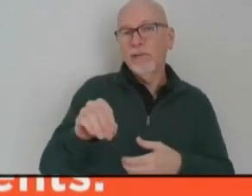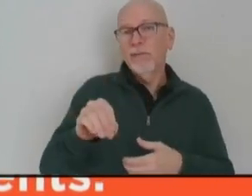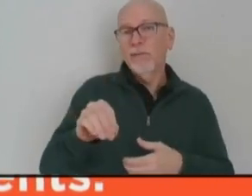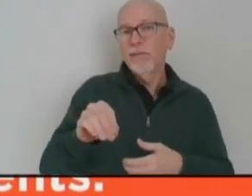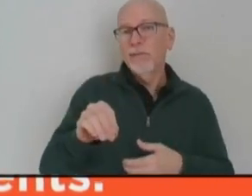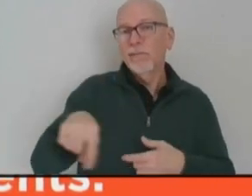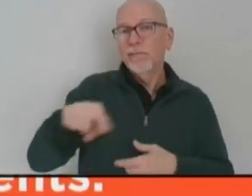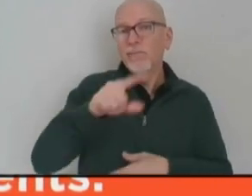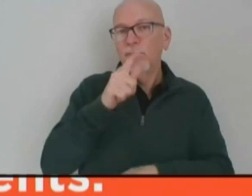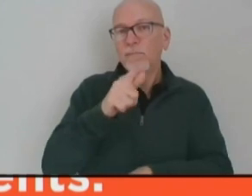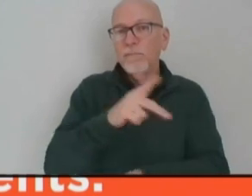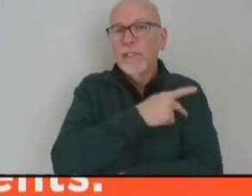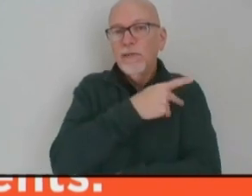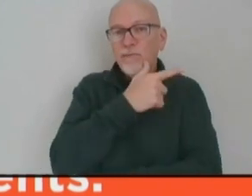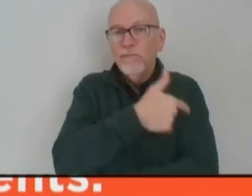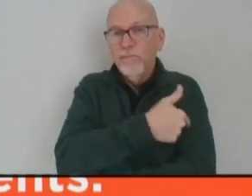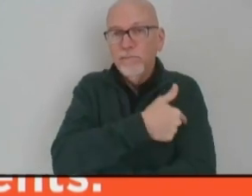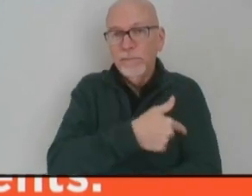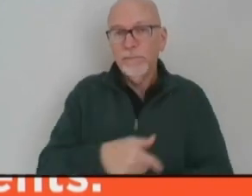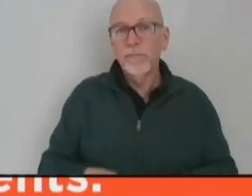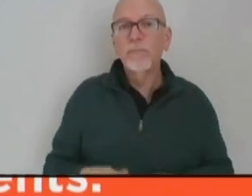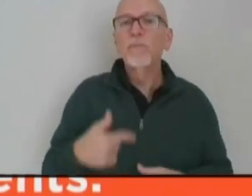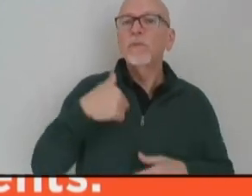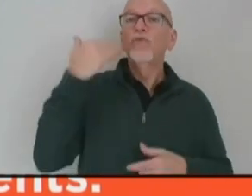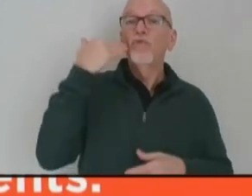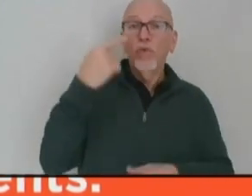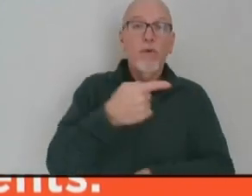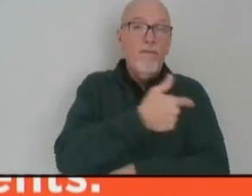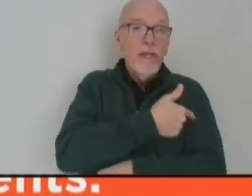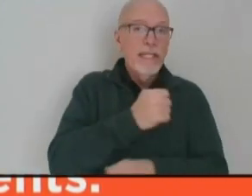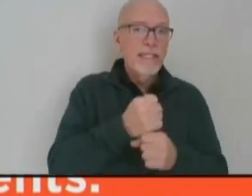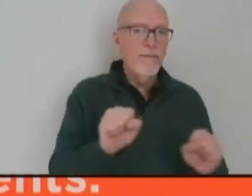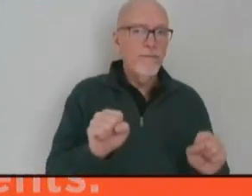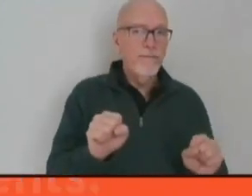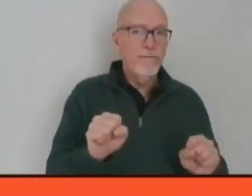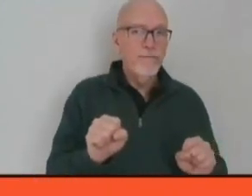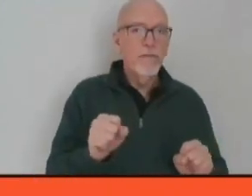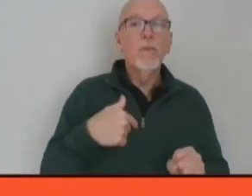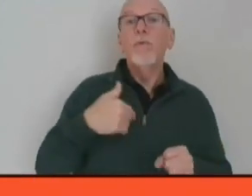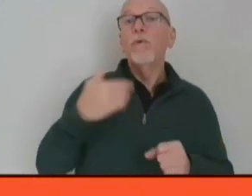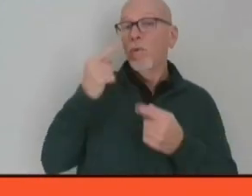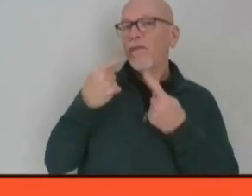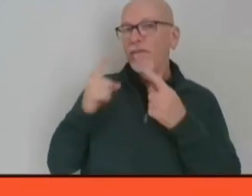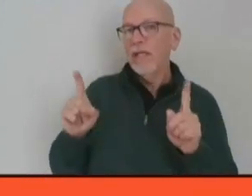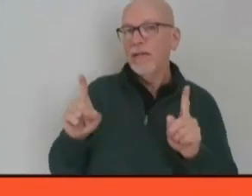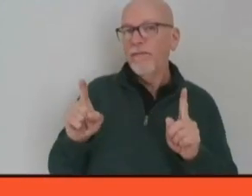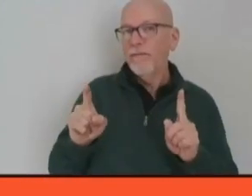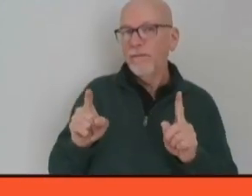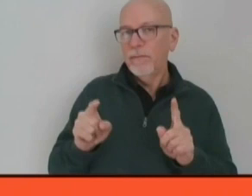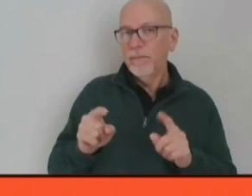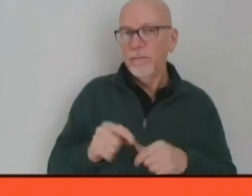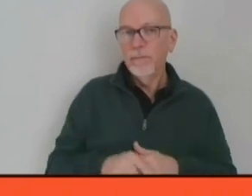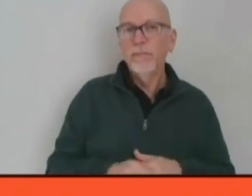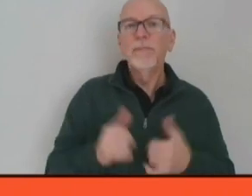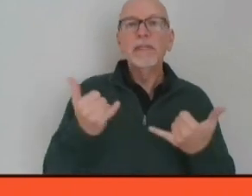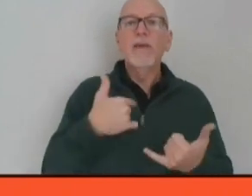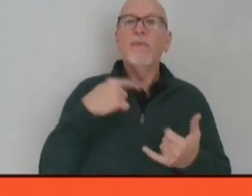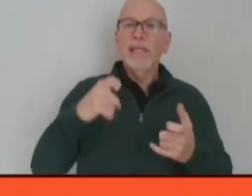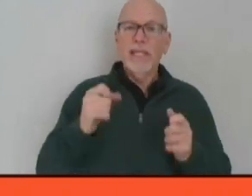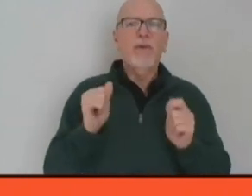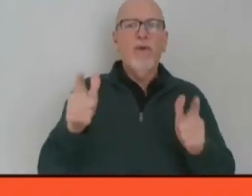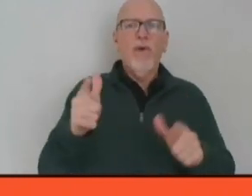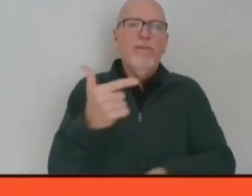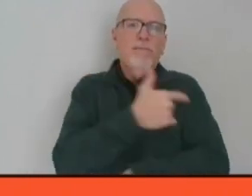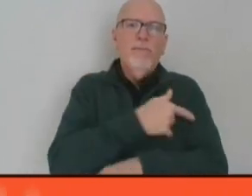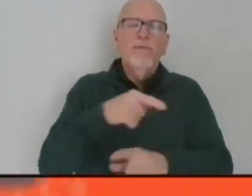patients. So, we know that these vaccines are safe, and we know that they're effective. Now we need everyone to get vaccinated to help